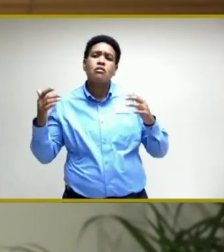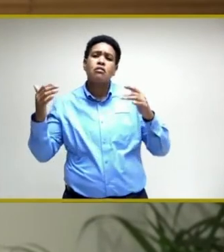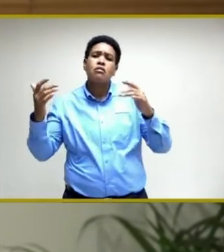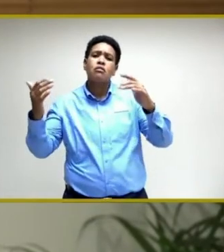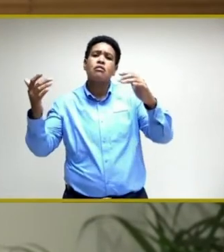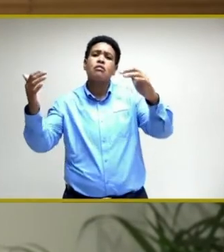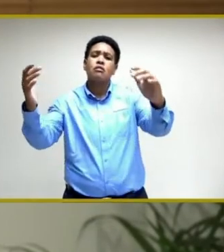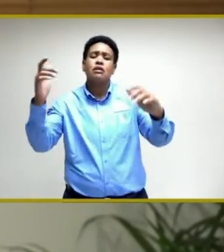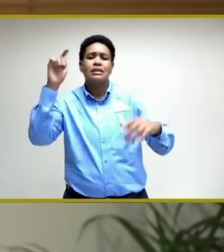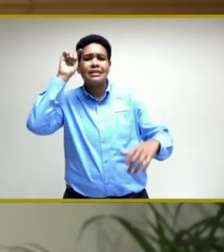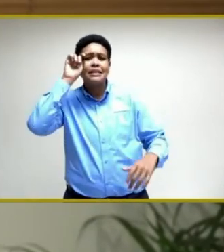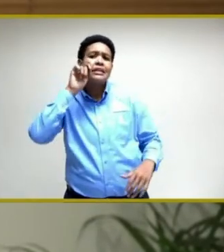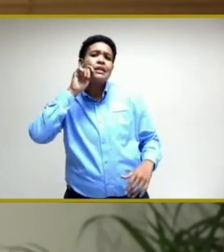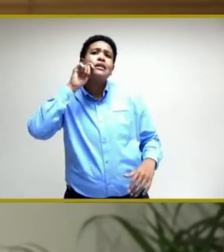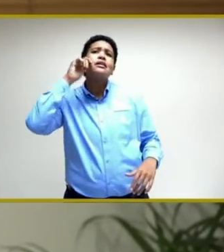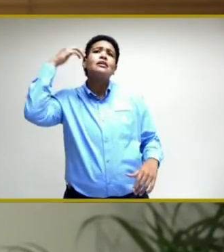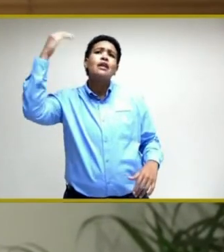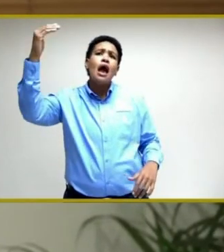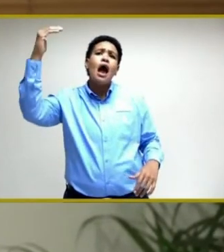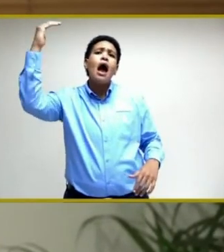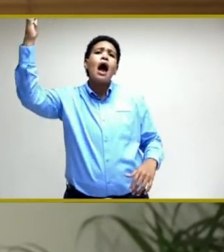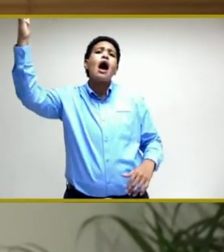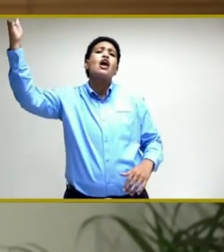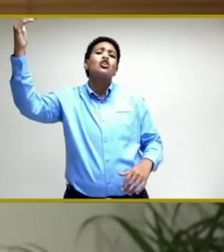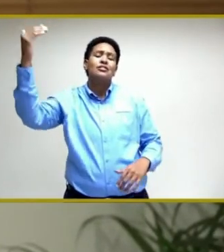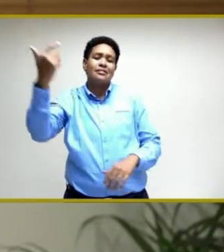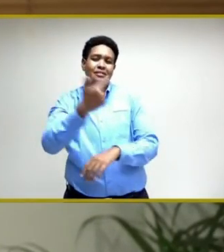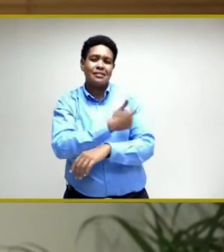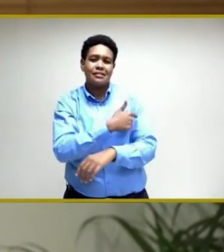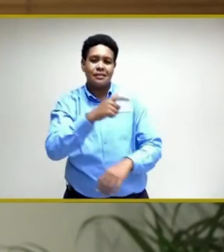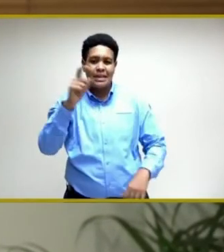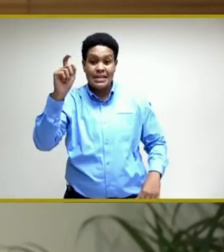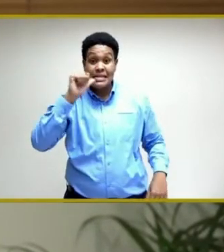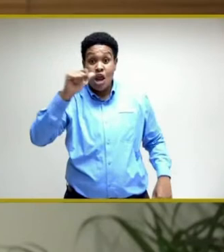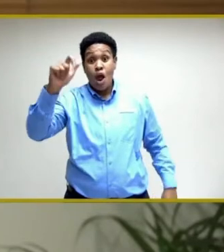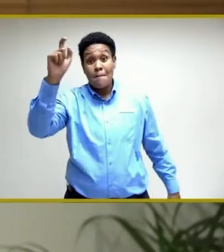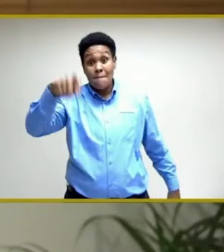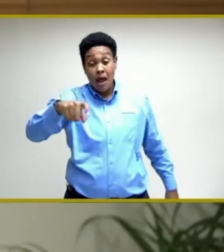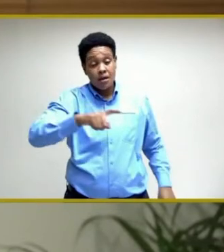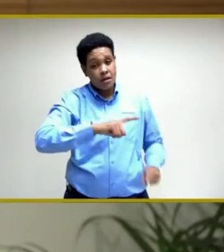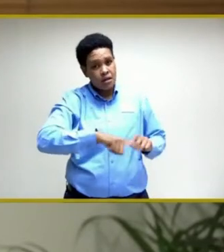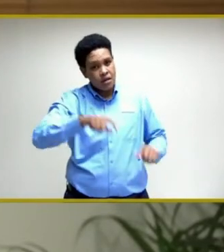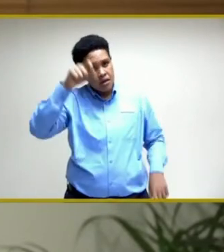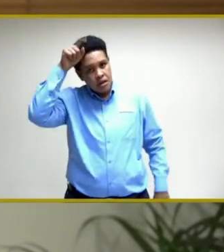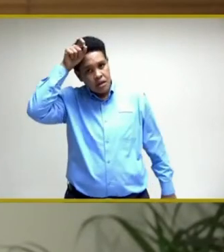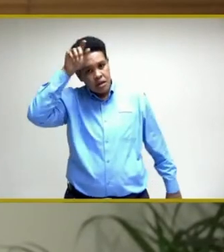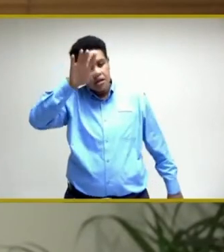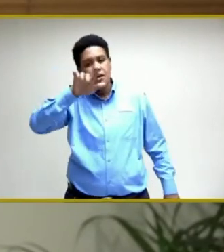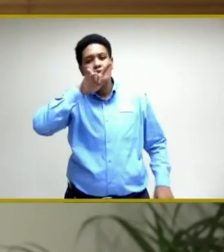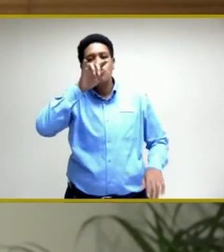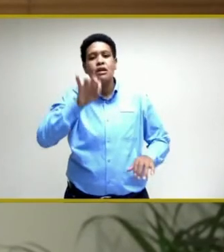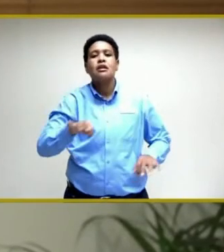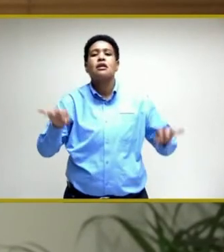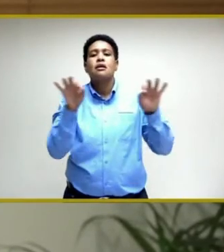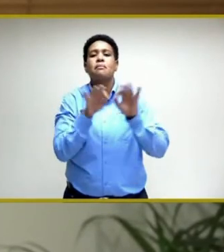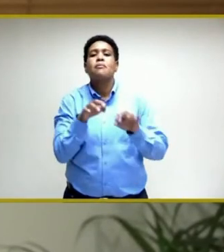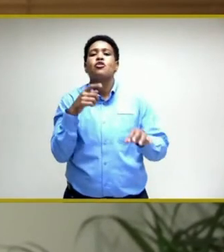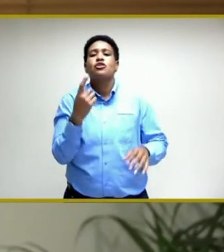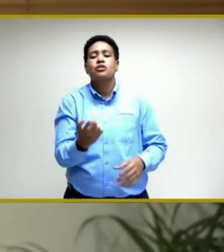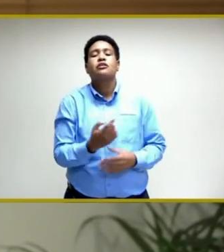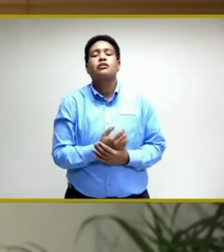adolescents, adults, they're not mandatory. However, the importance of